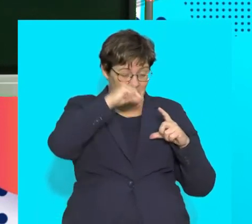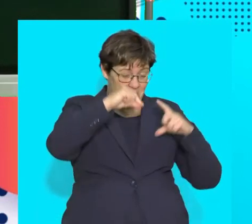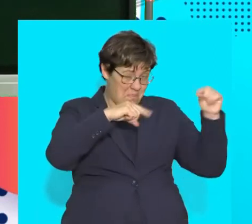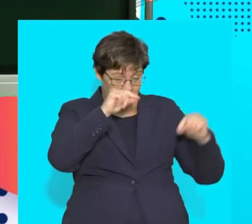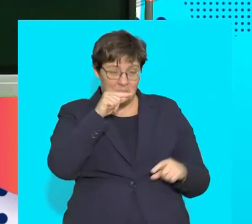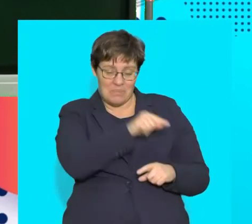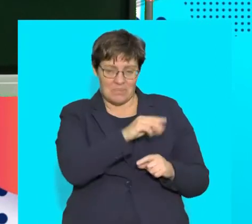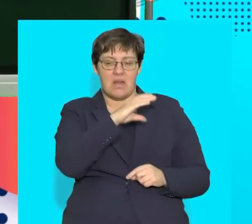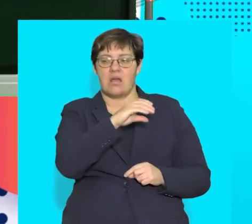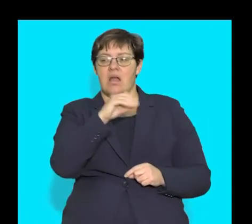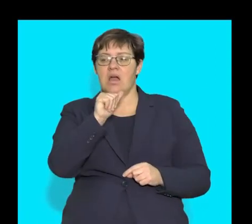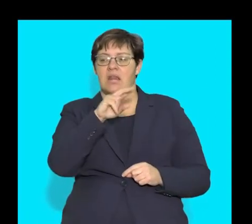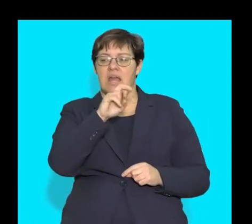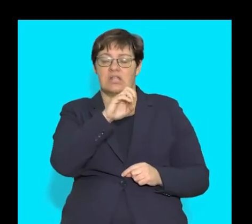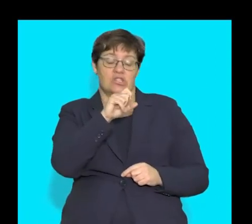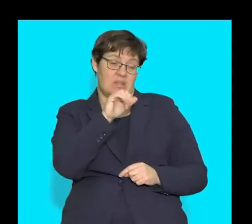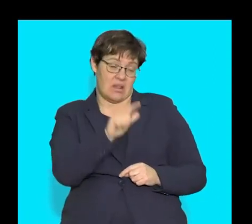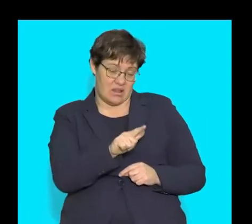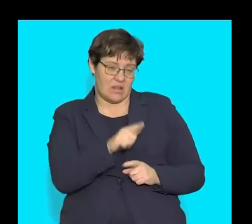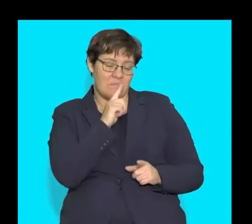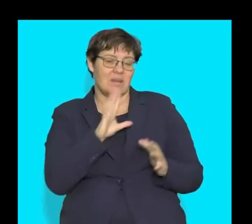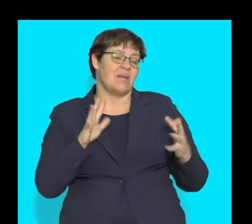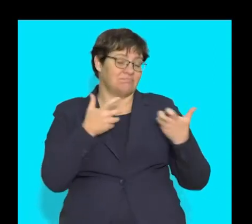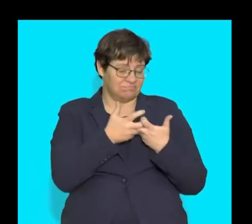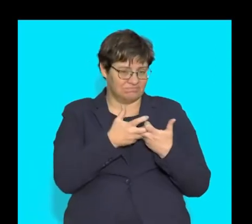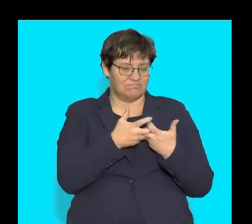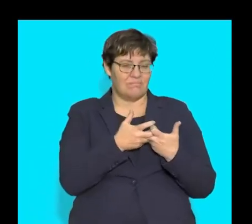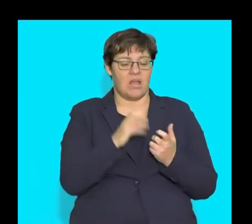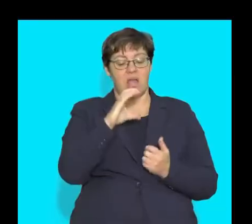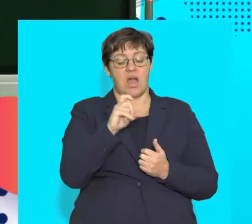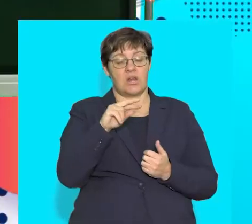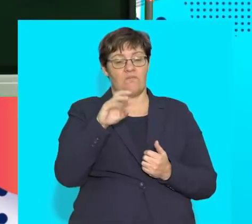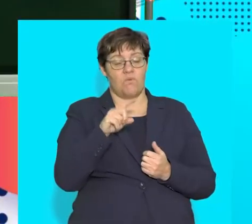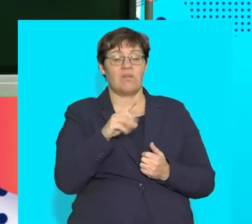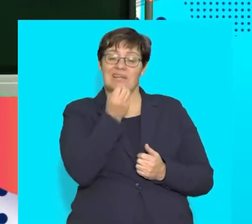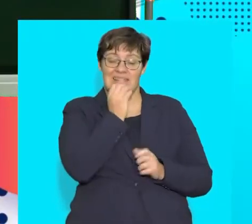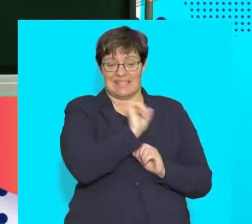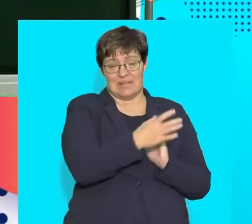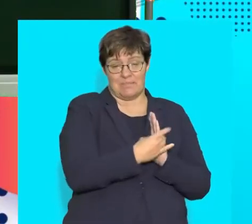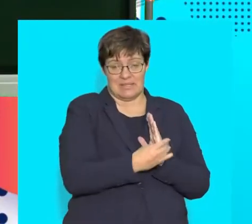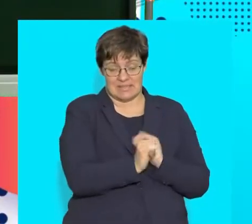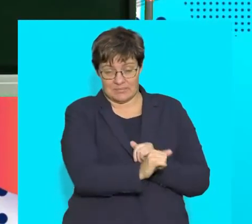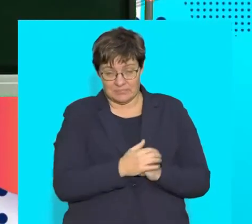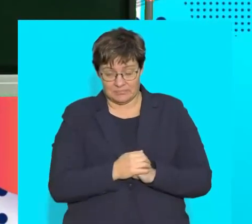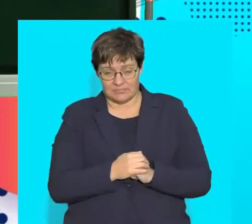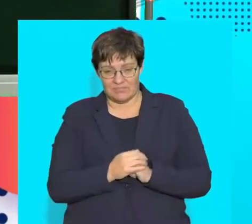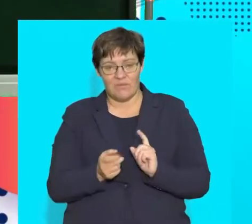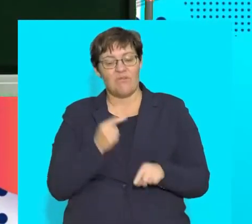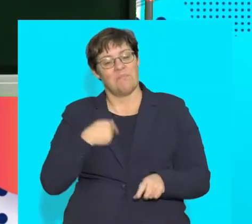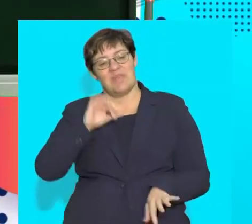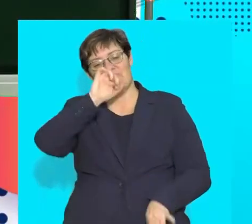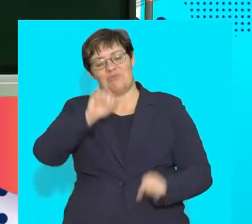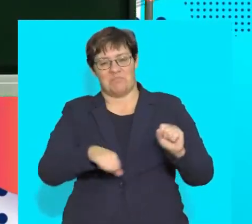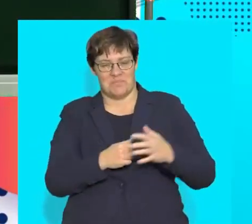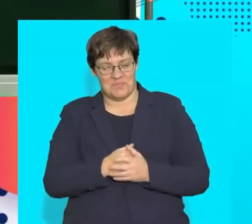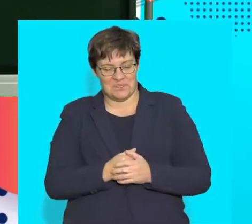These teeth that have the triangular shape are the ones that are adapted for being a carnivorous diet. So, guys,